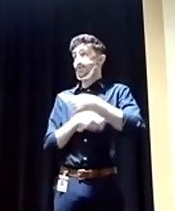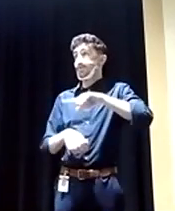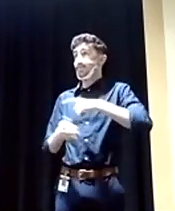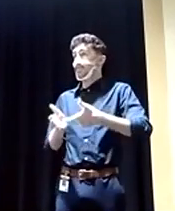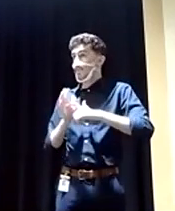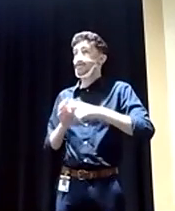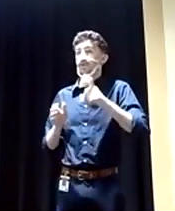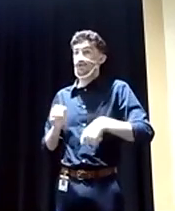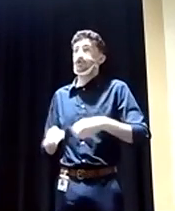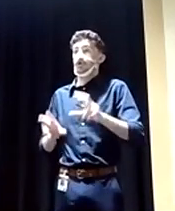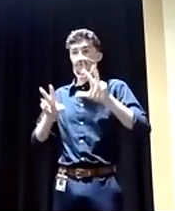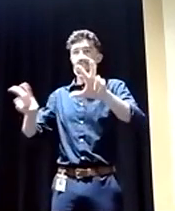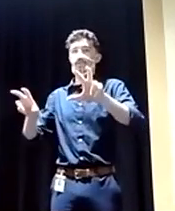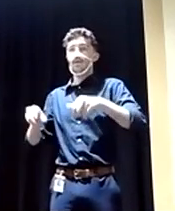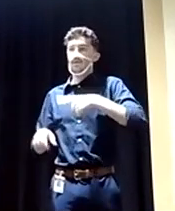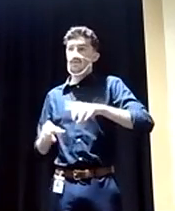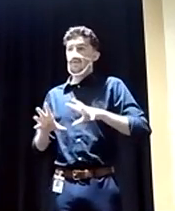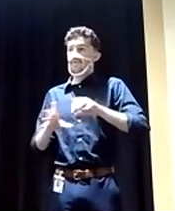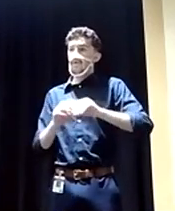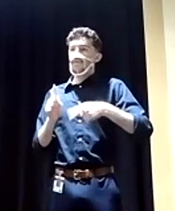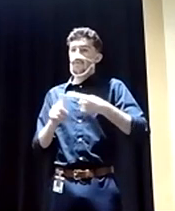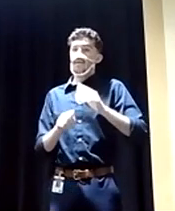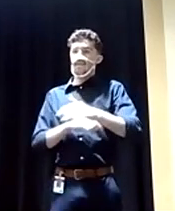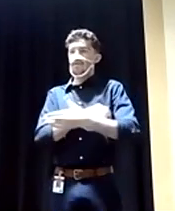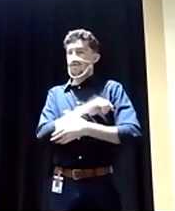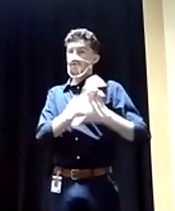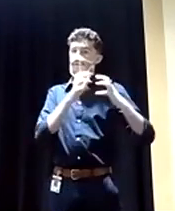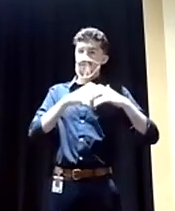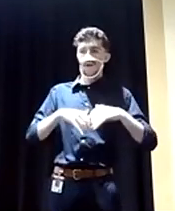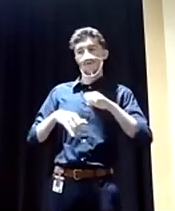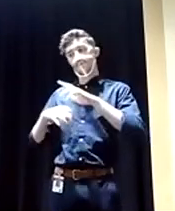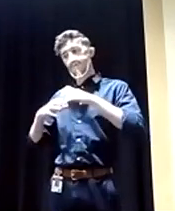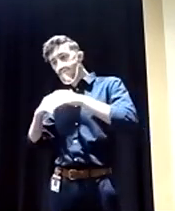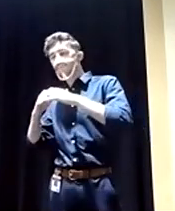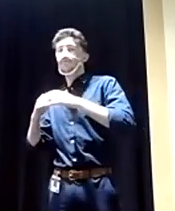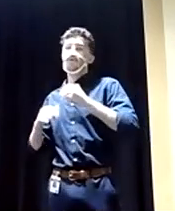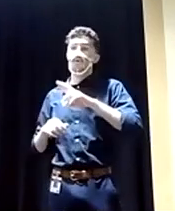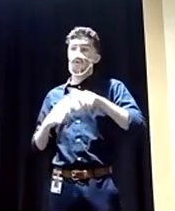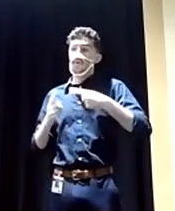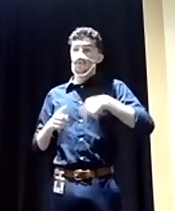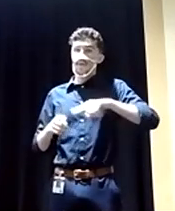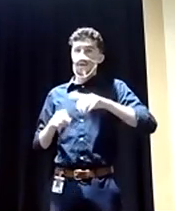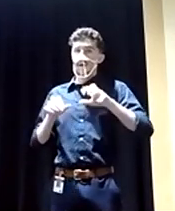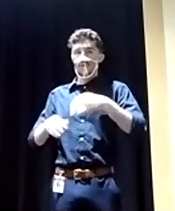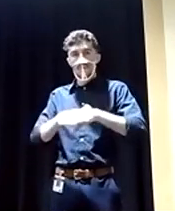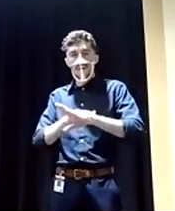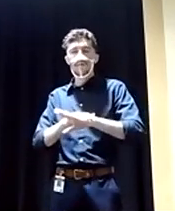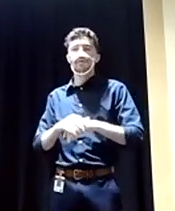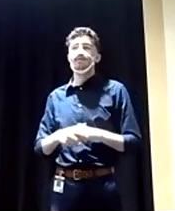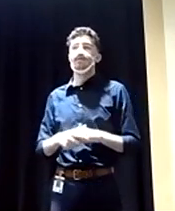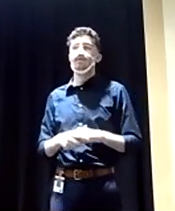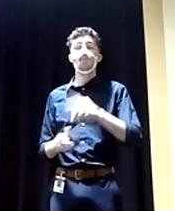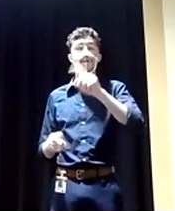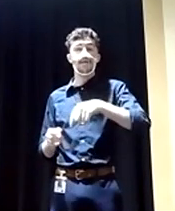stewards of those that we were involved in or we had occupied, of course, but we also have to be mindful of the kind of